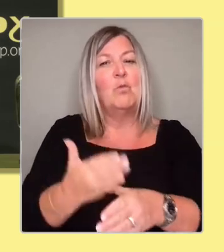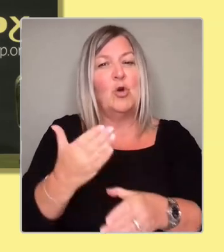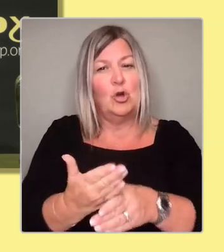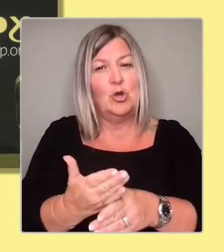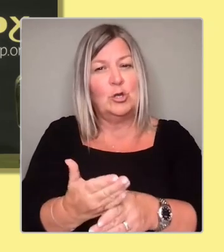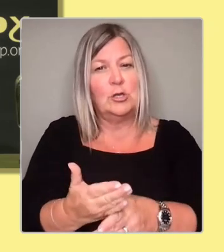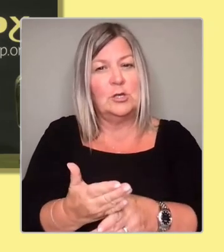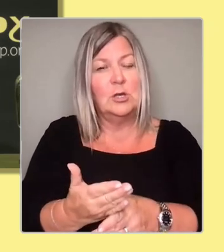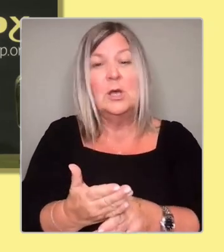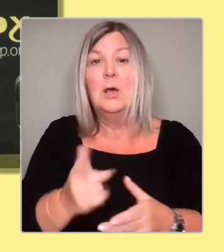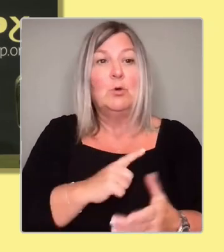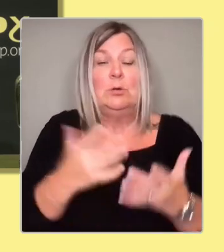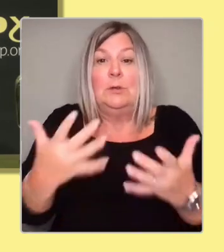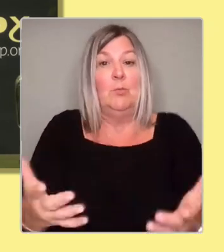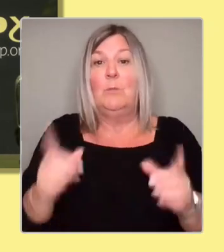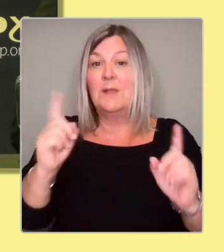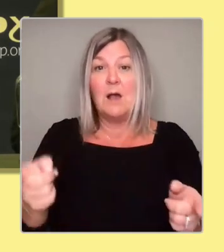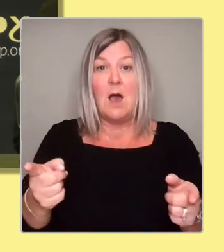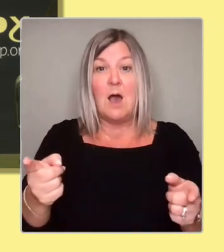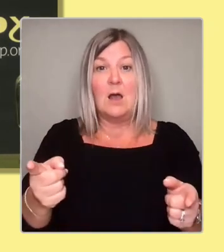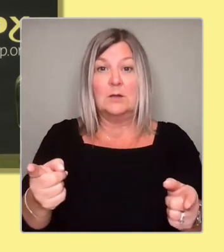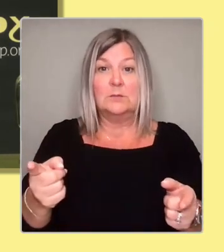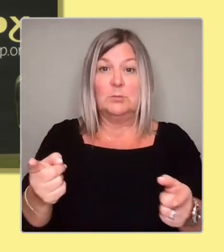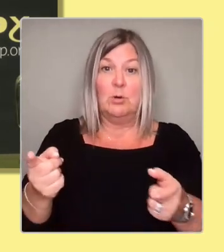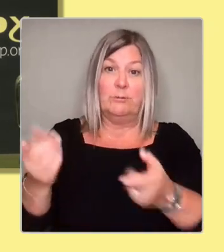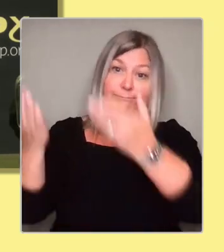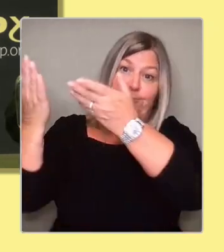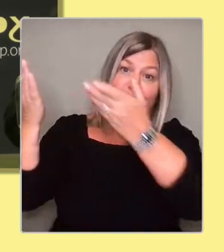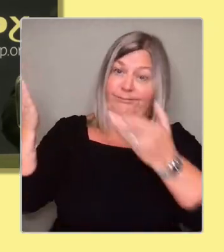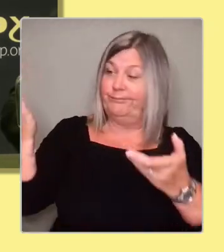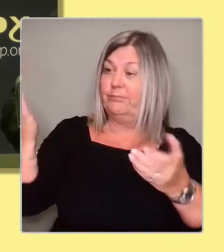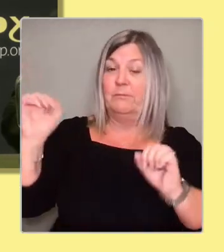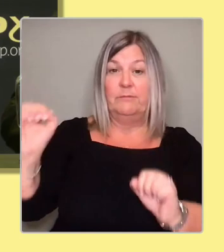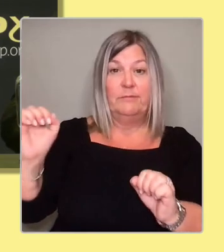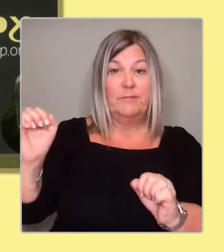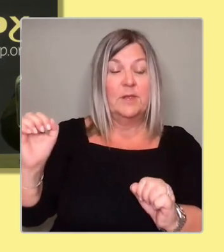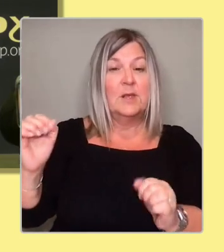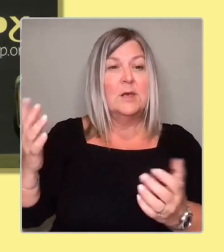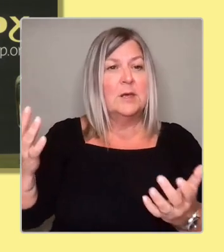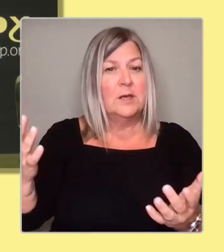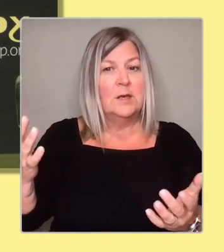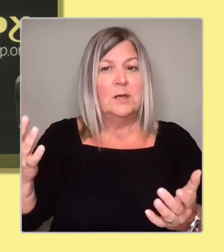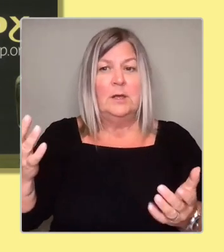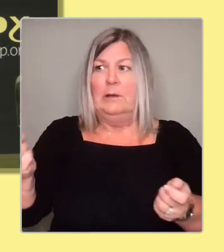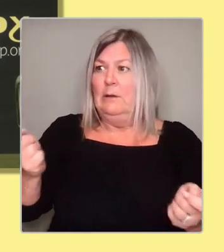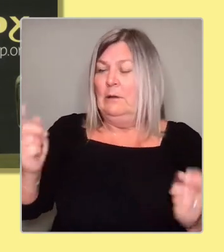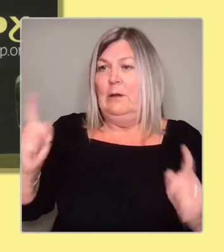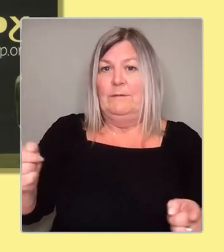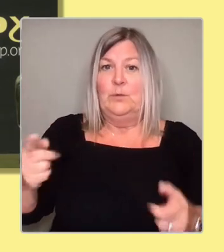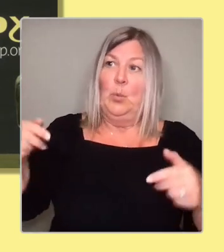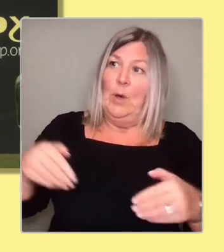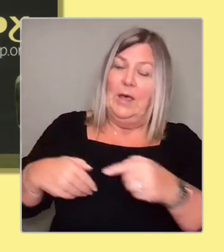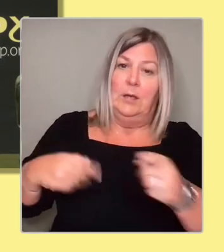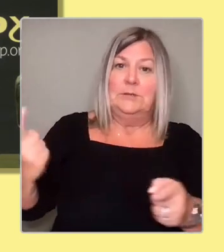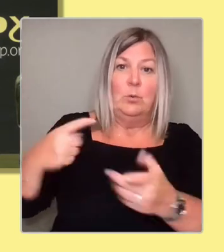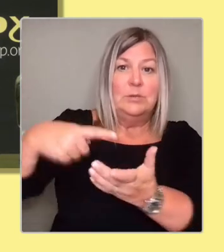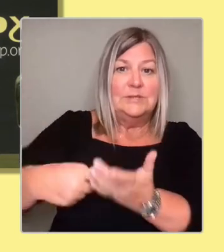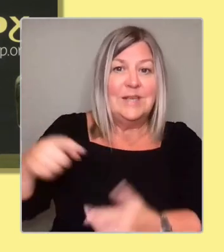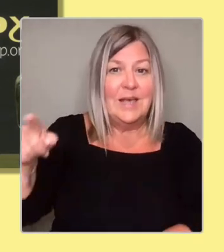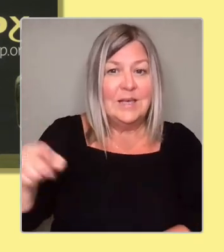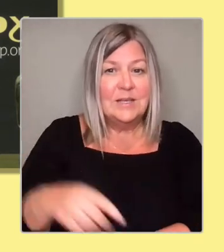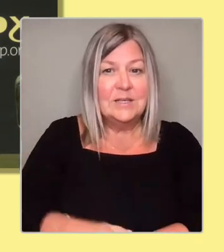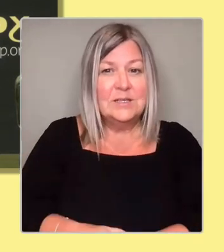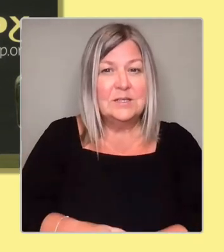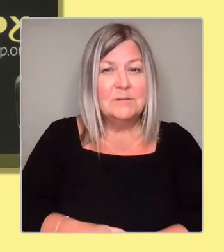because of bureaucracy. So I would have a vision for local government that reflects the fact that power